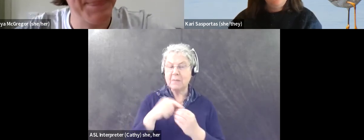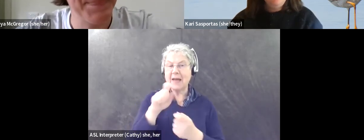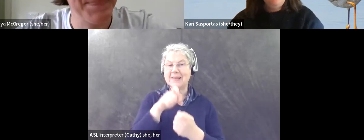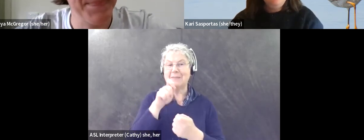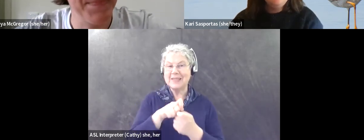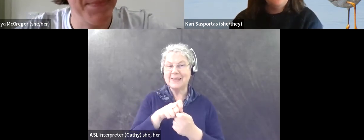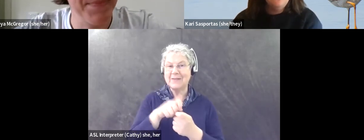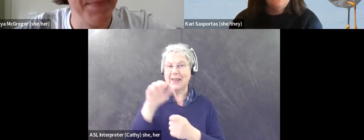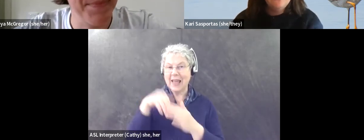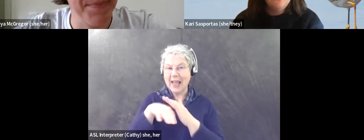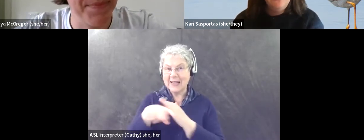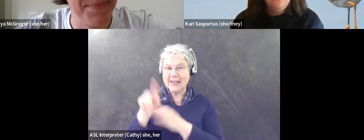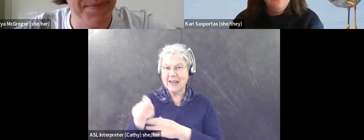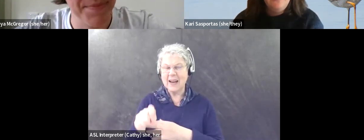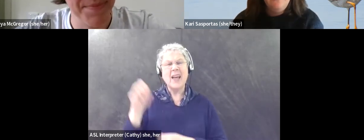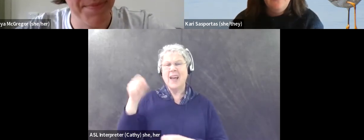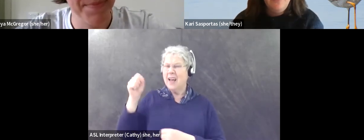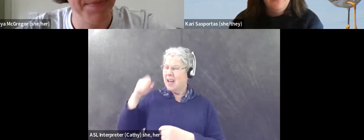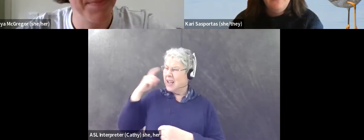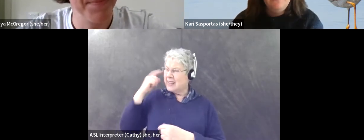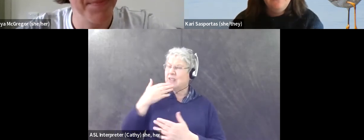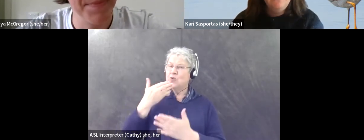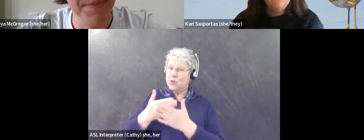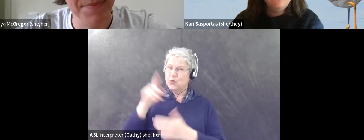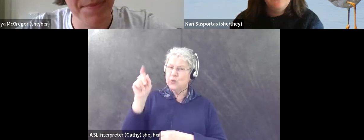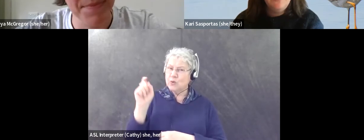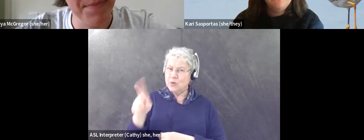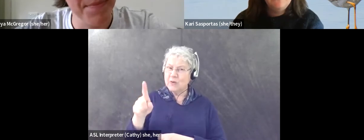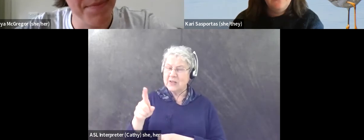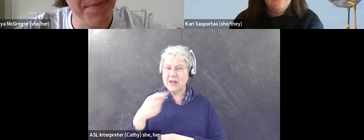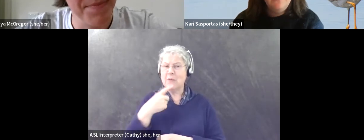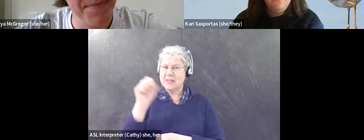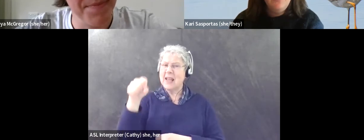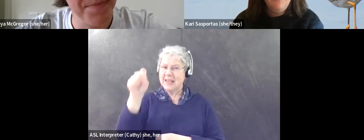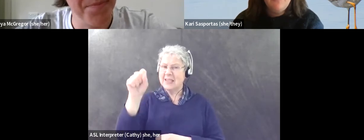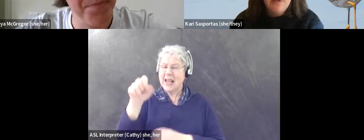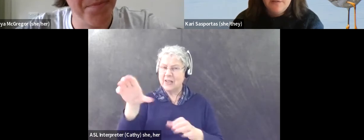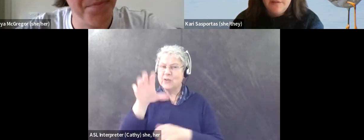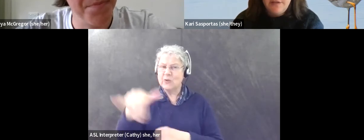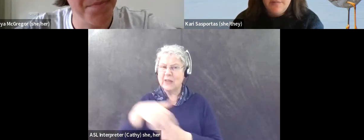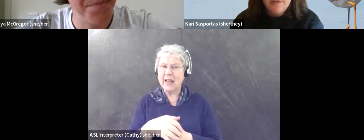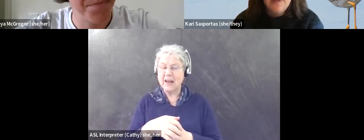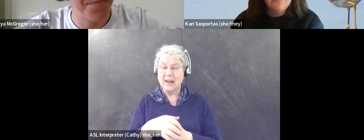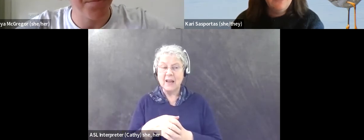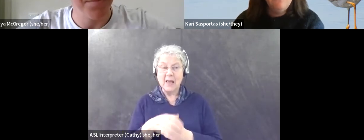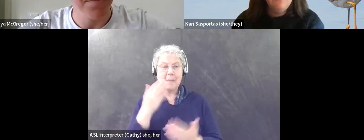I, I think that's a great question. Um, and I would say yes, and it might be phrased, um, something like if,